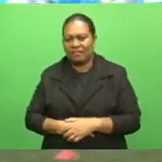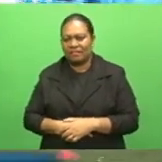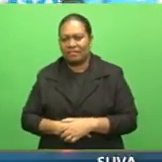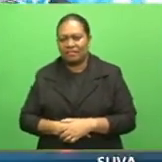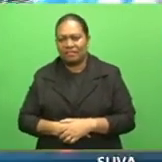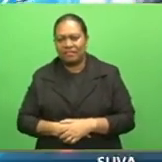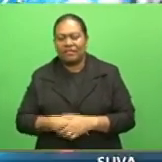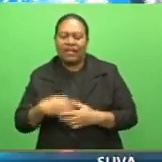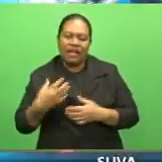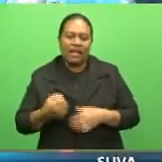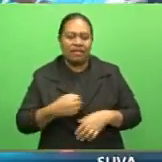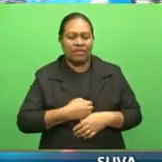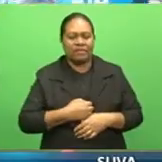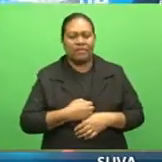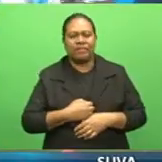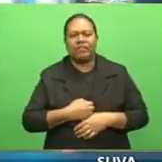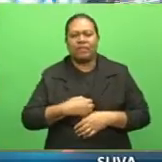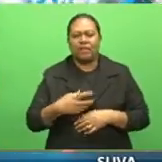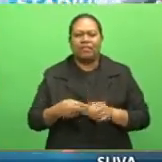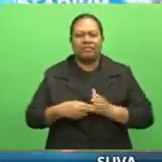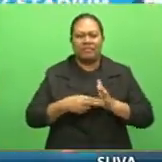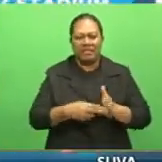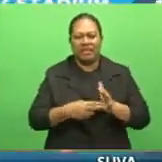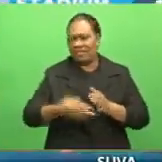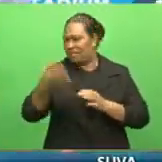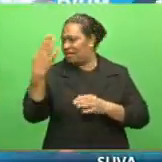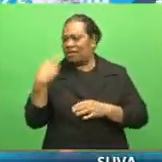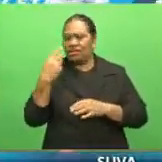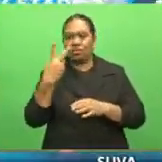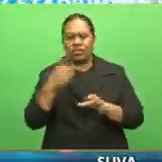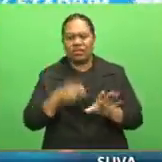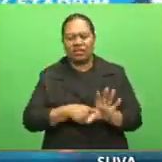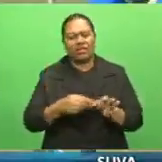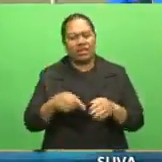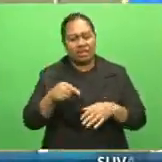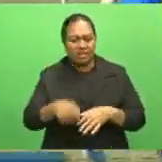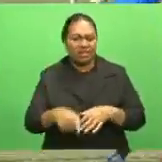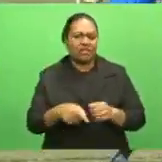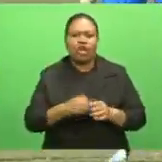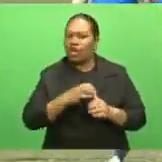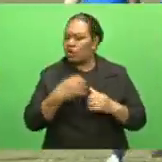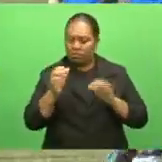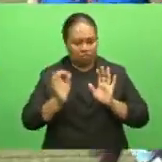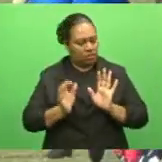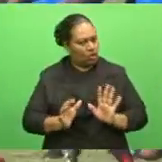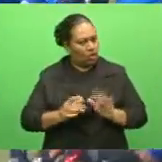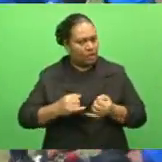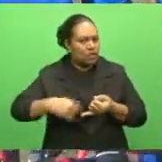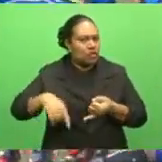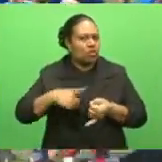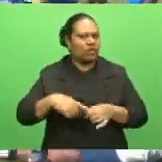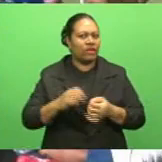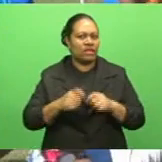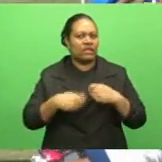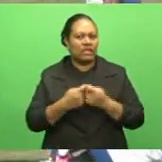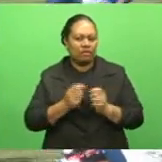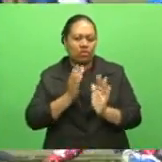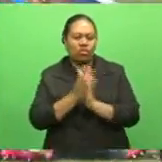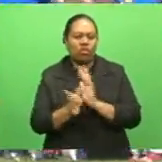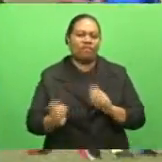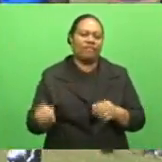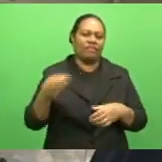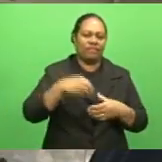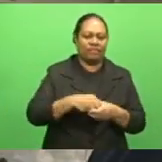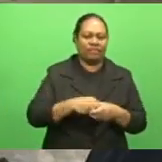Having won against Nandi over the last two years, this will not stop the Suva side from heading into the match with all guns